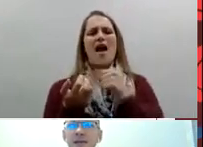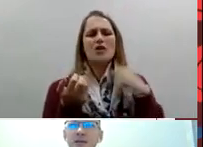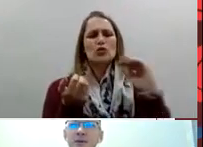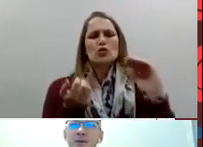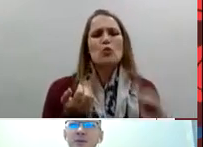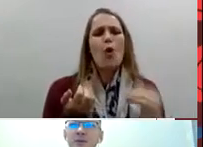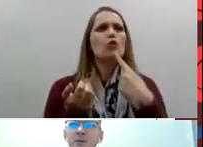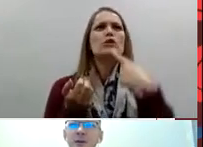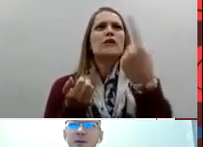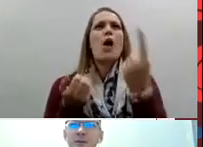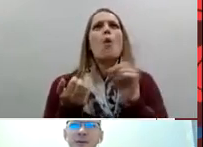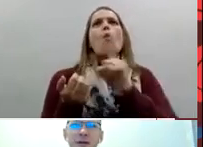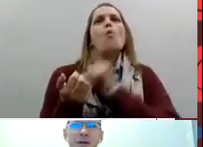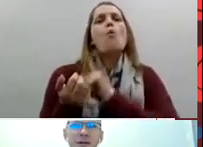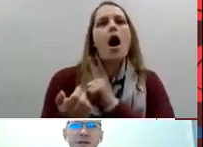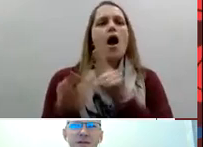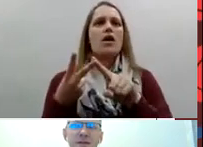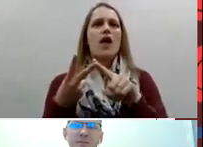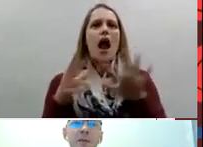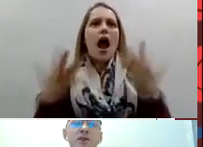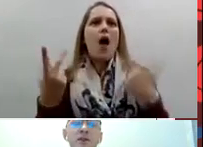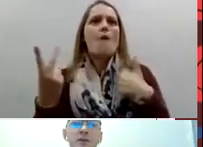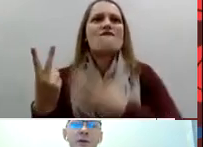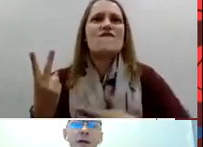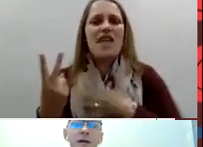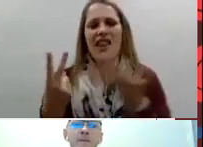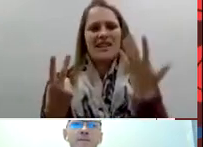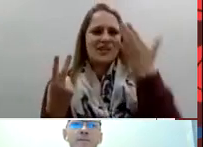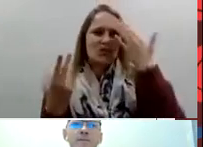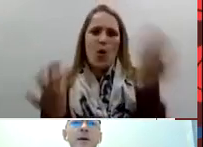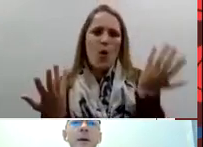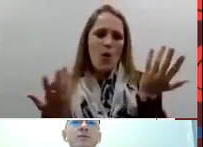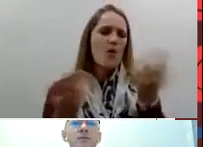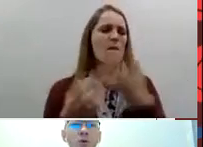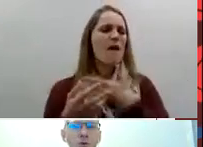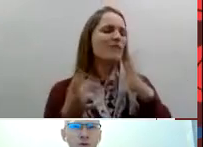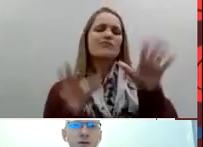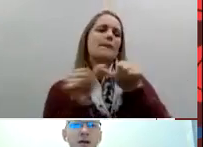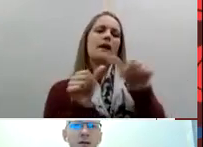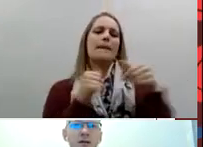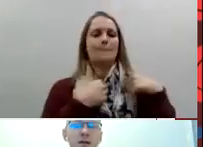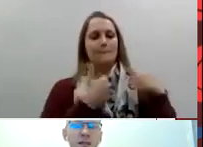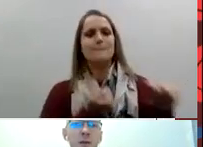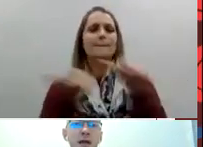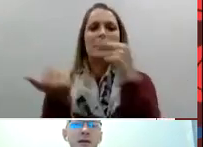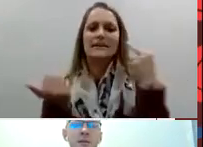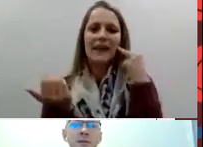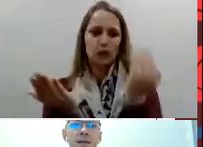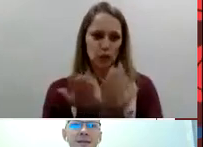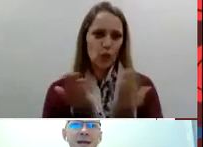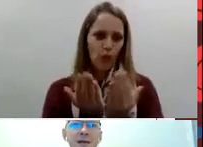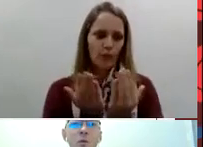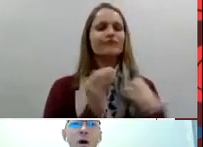thought what could be the reasons maybe she thought maybe I'm too small too young to explain